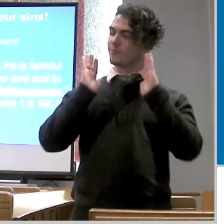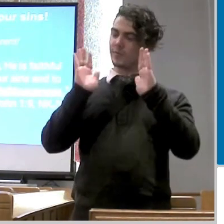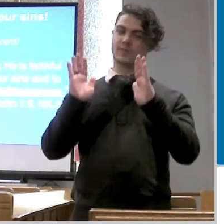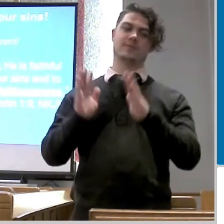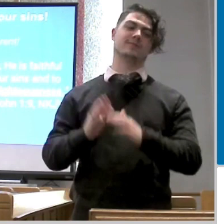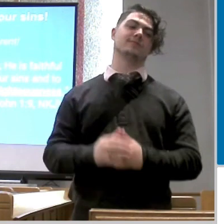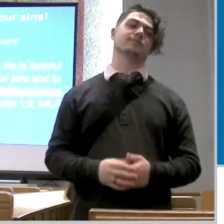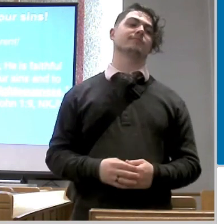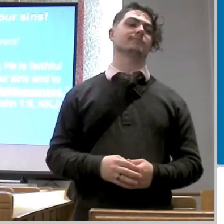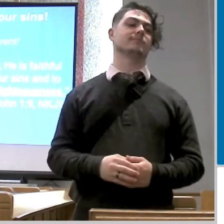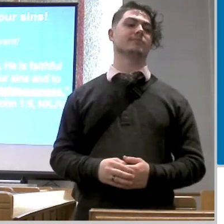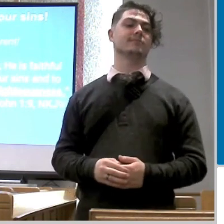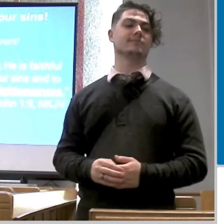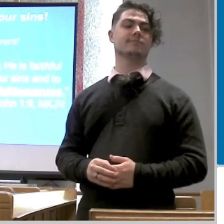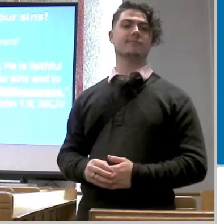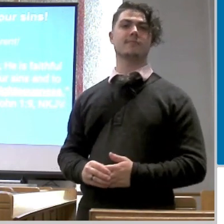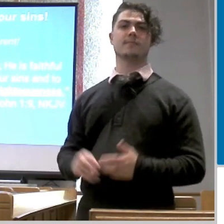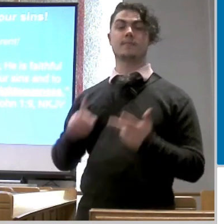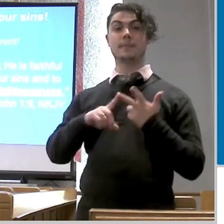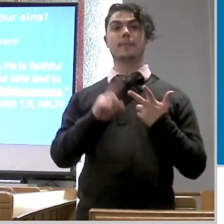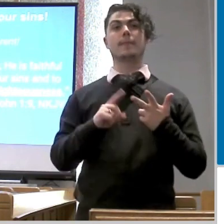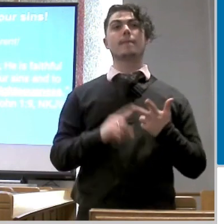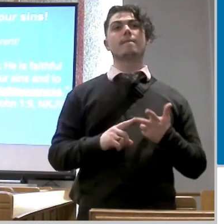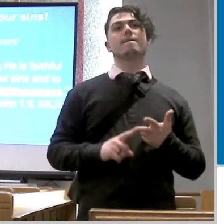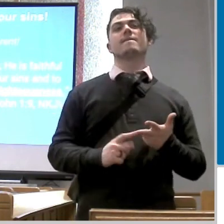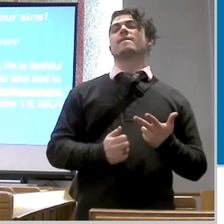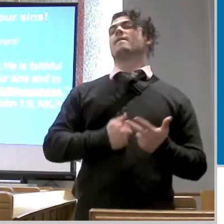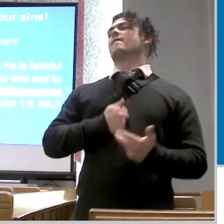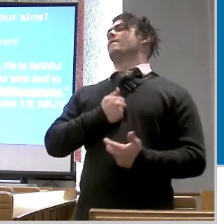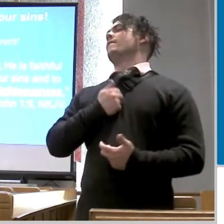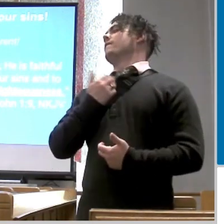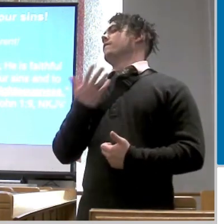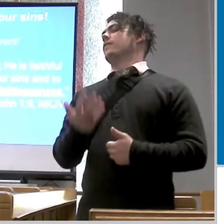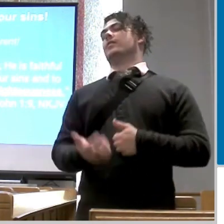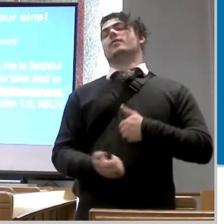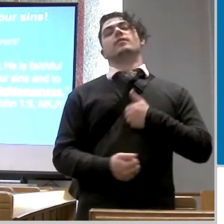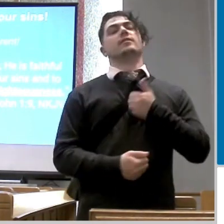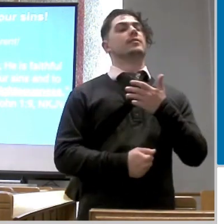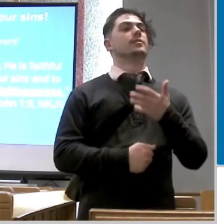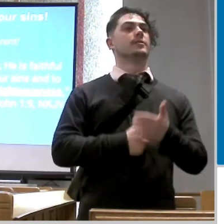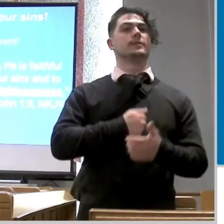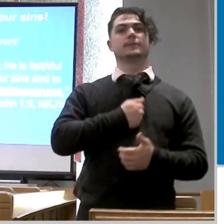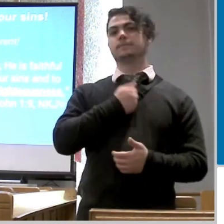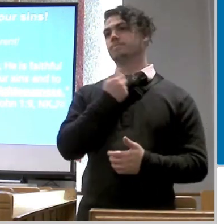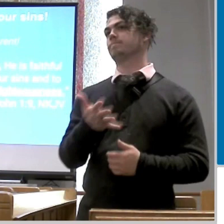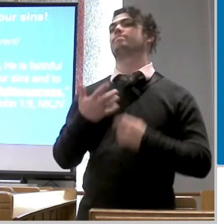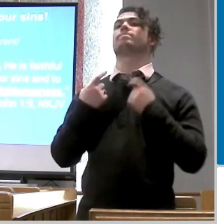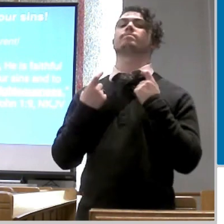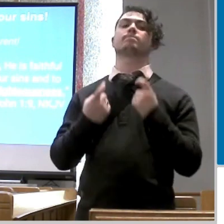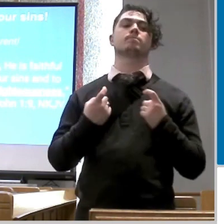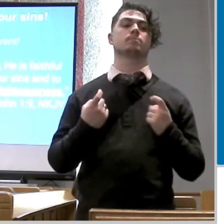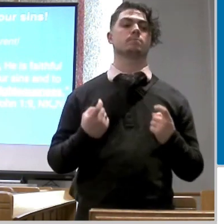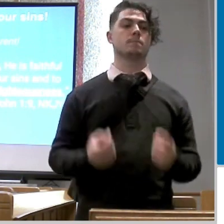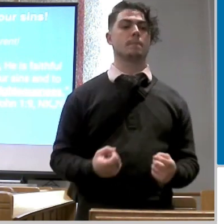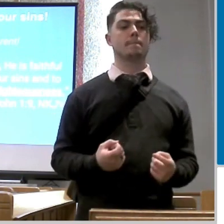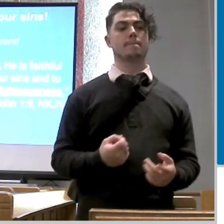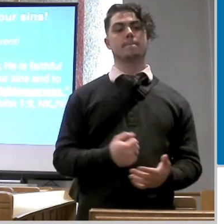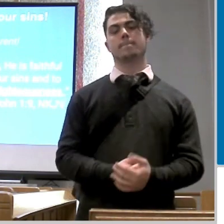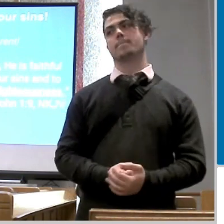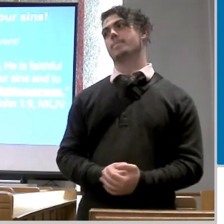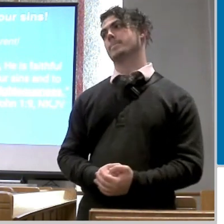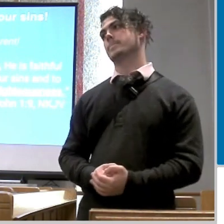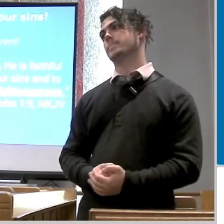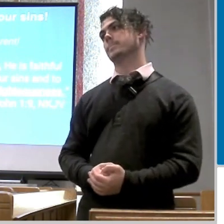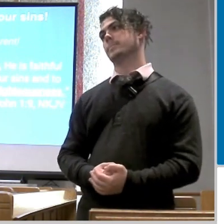confess your sins confess confess confess confess your sins the reality